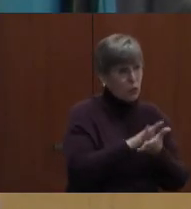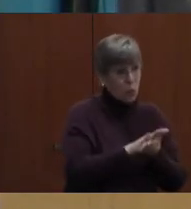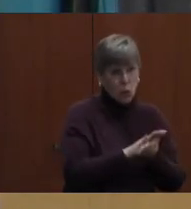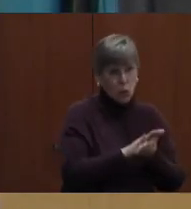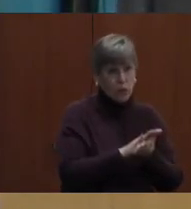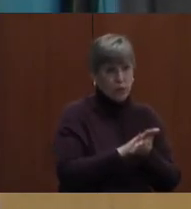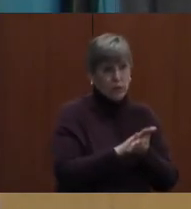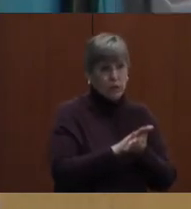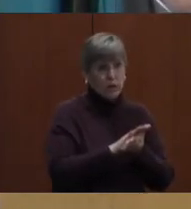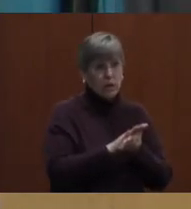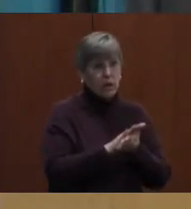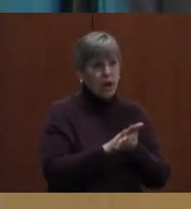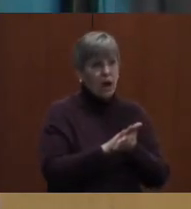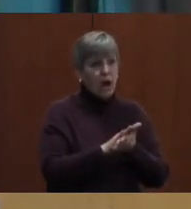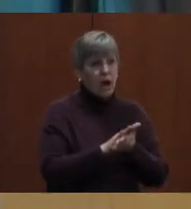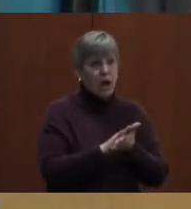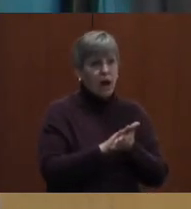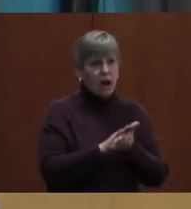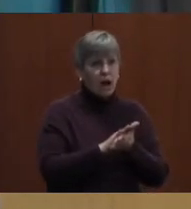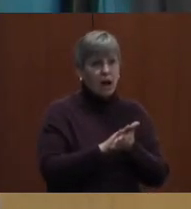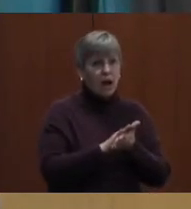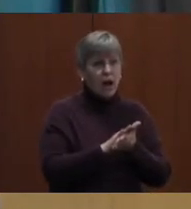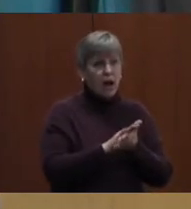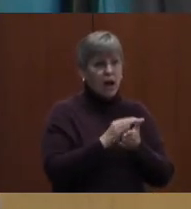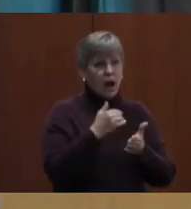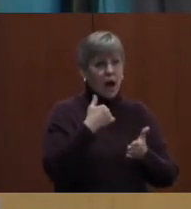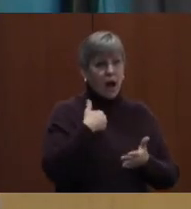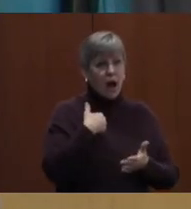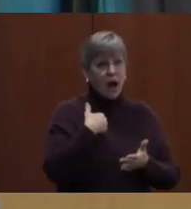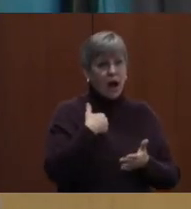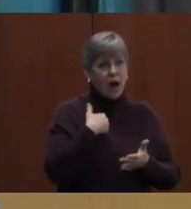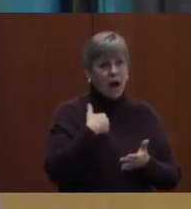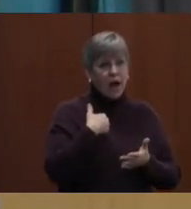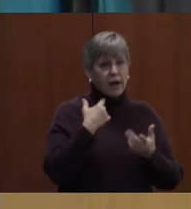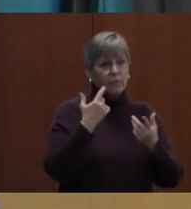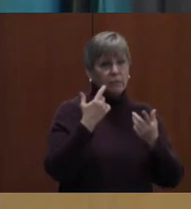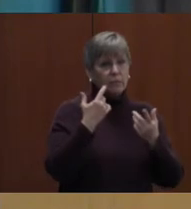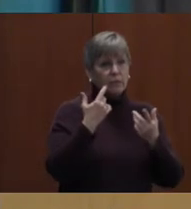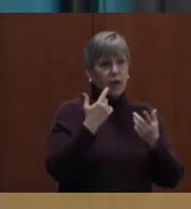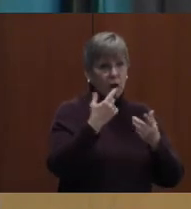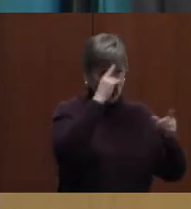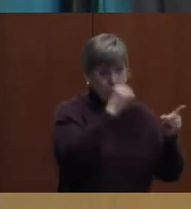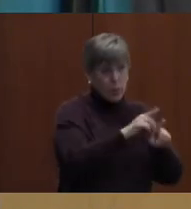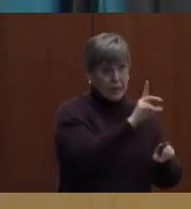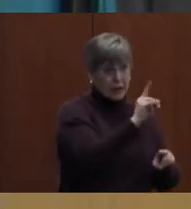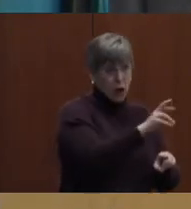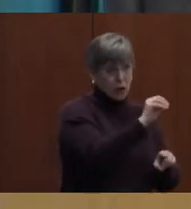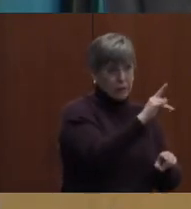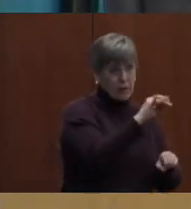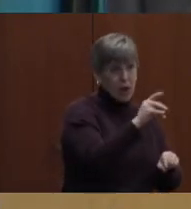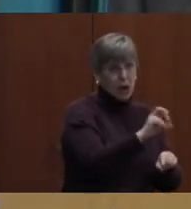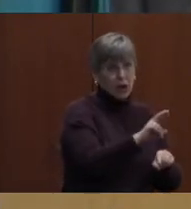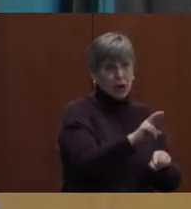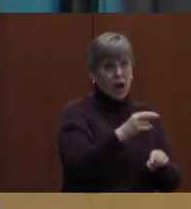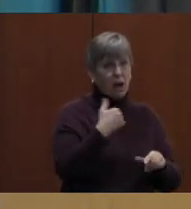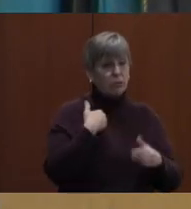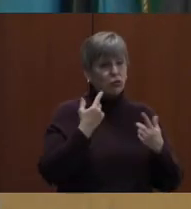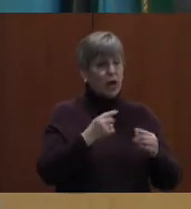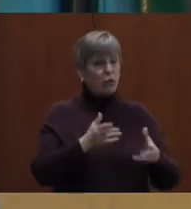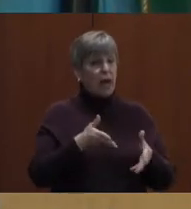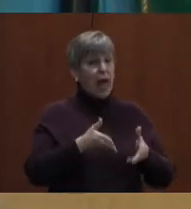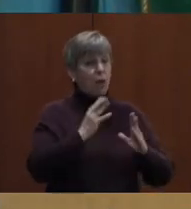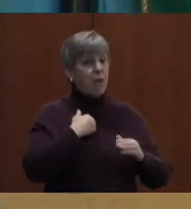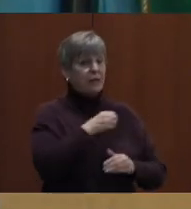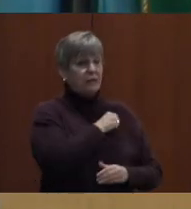I am kind of along the lines of Dr. Zentmeier. I'm trying to allow, you know, my staff and student services to direct